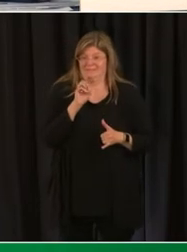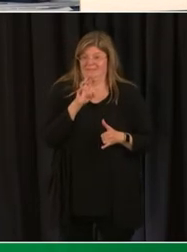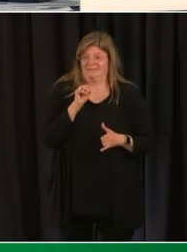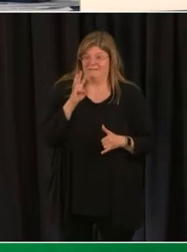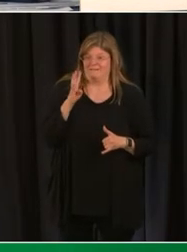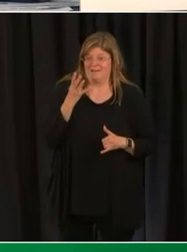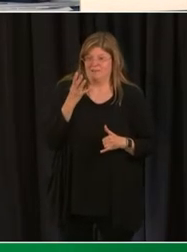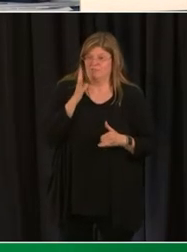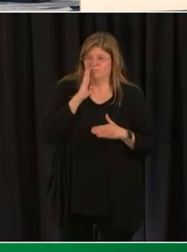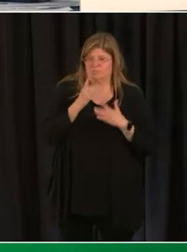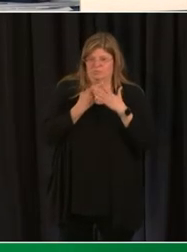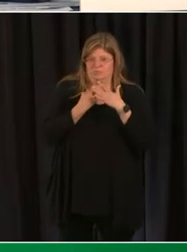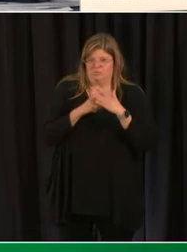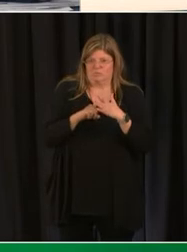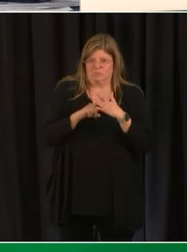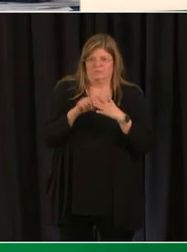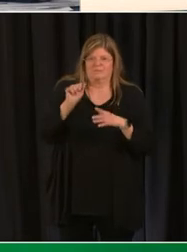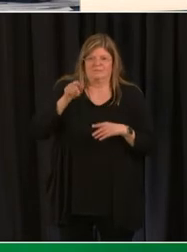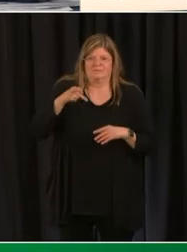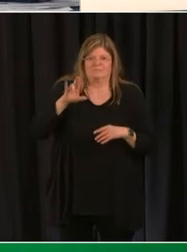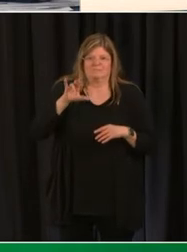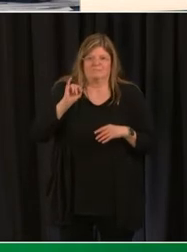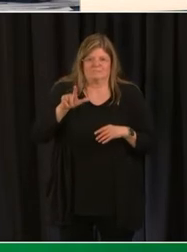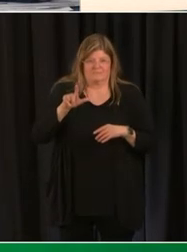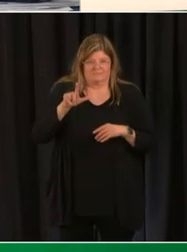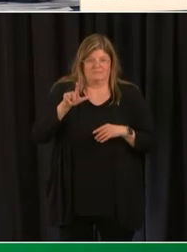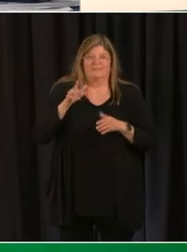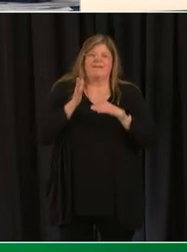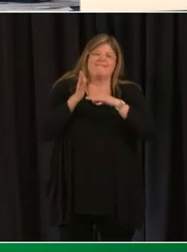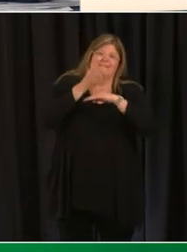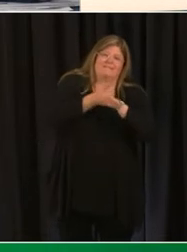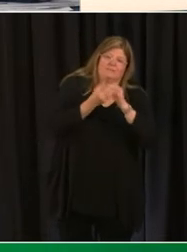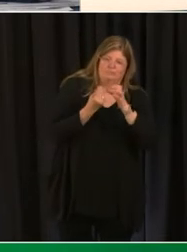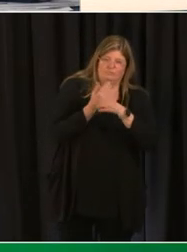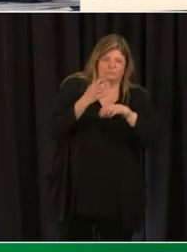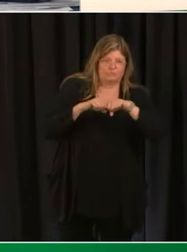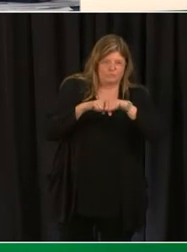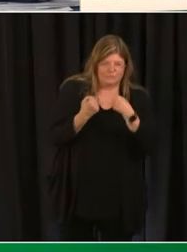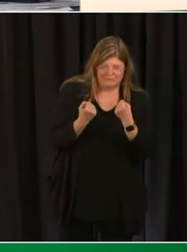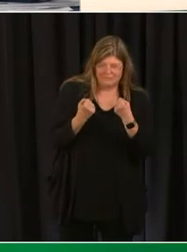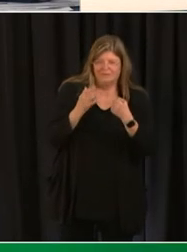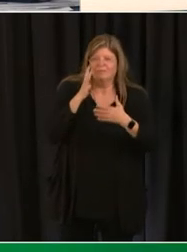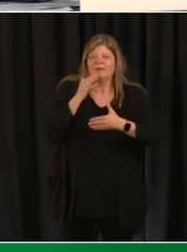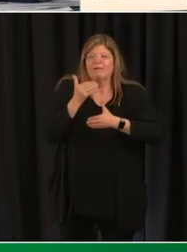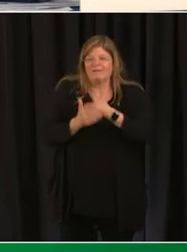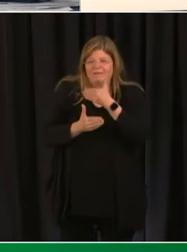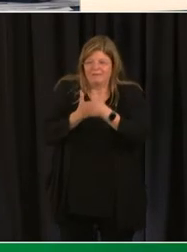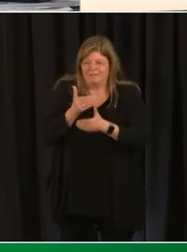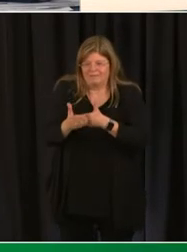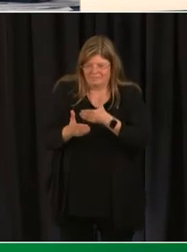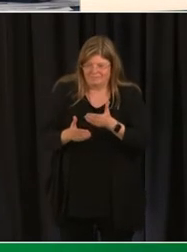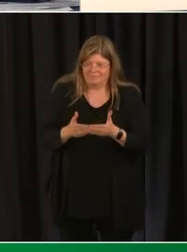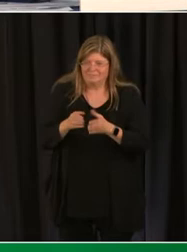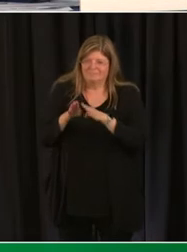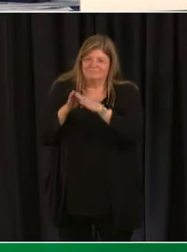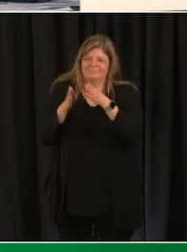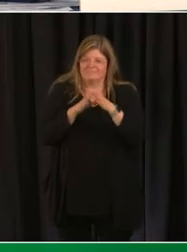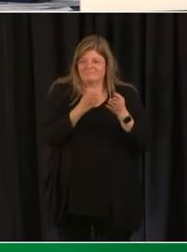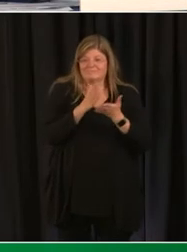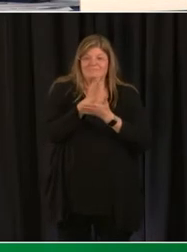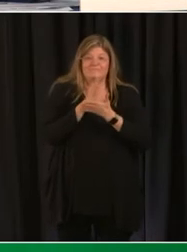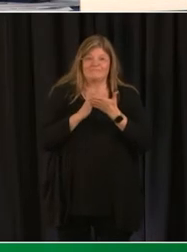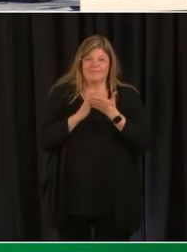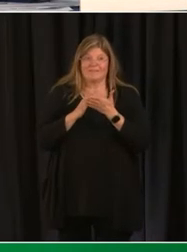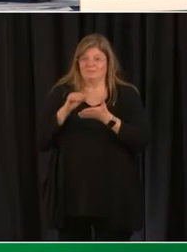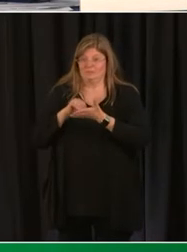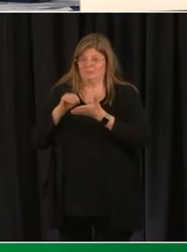in April after spring break on April 19th. Those schools especially that have capacity challenges and have demand